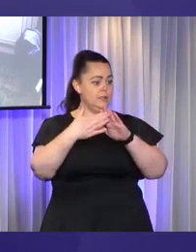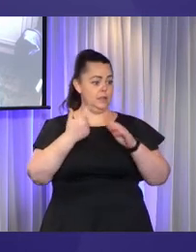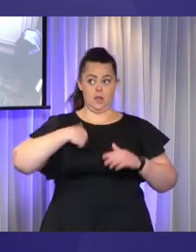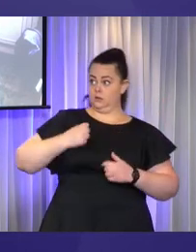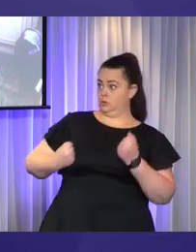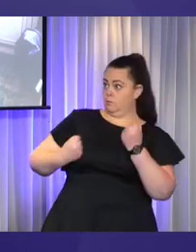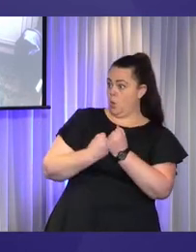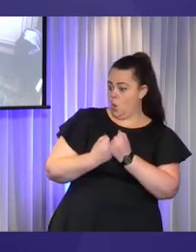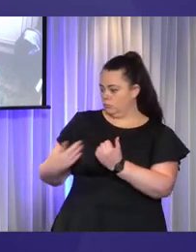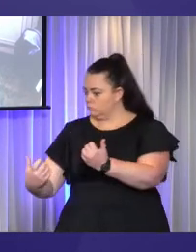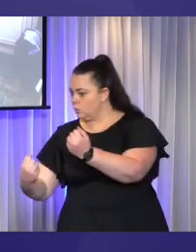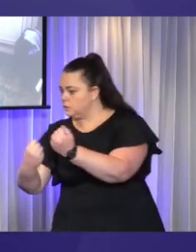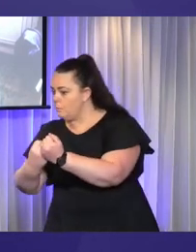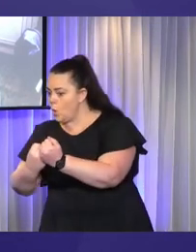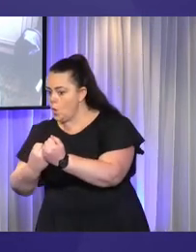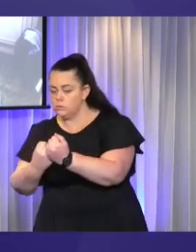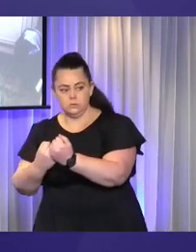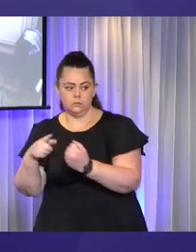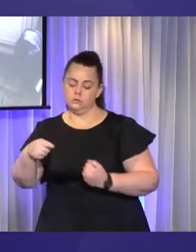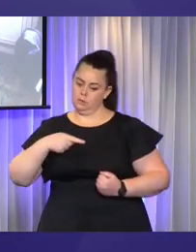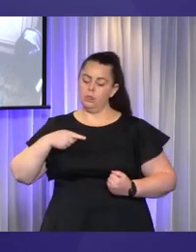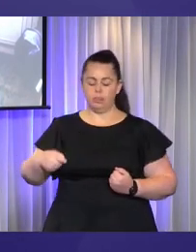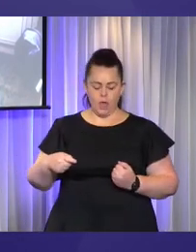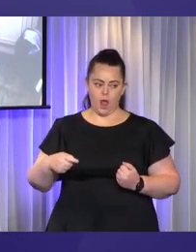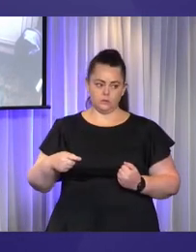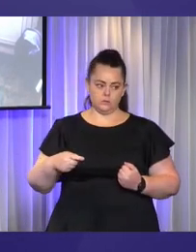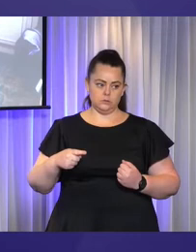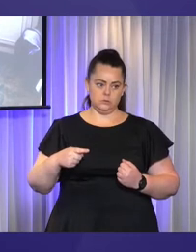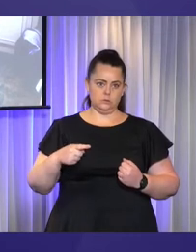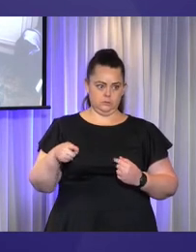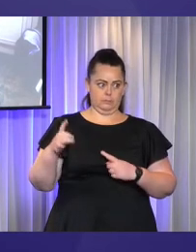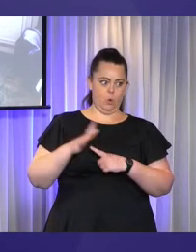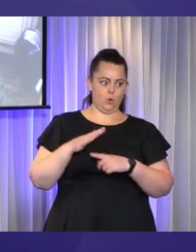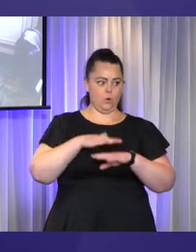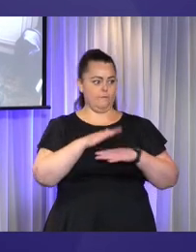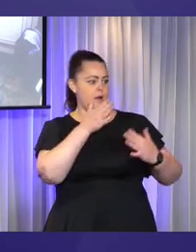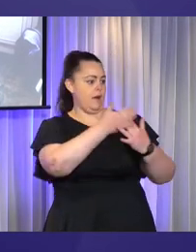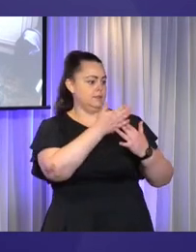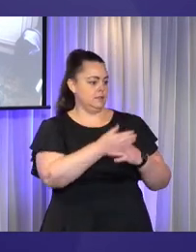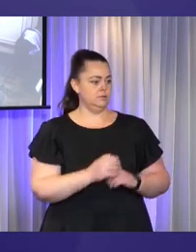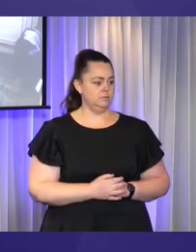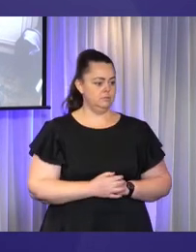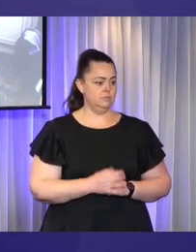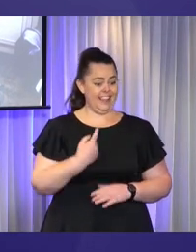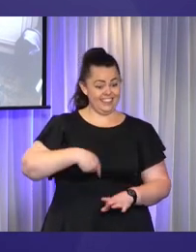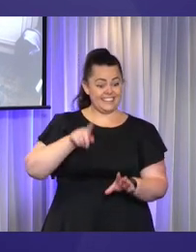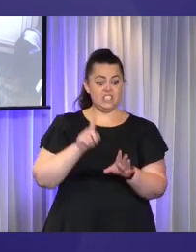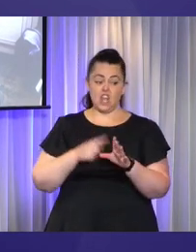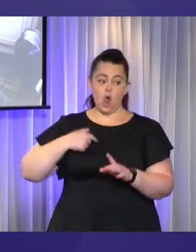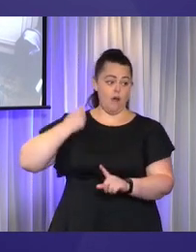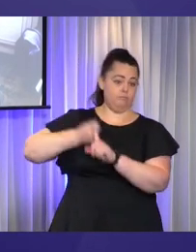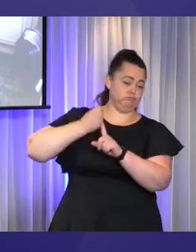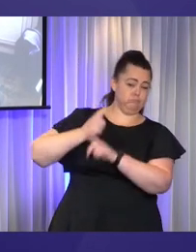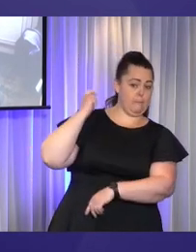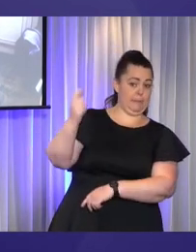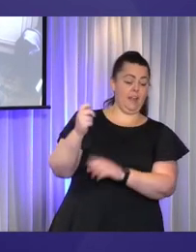Earlier this year, I spent much of the time fighting the NDIS and cuts to my son's plan, just like many other people, and that had its own